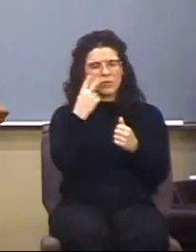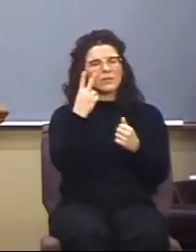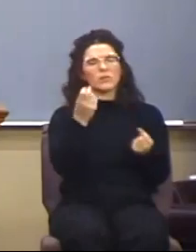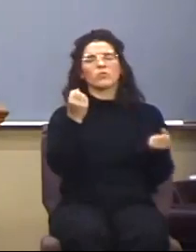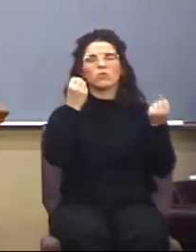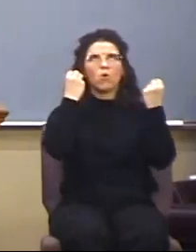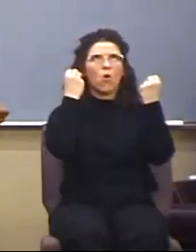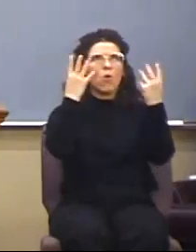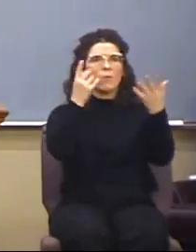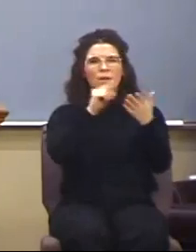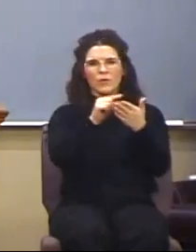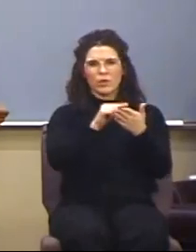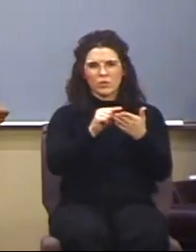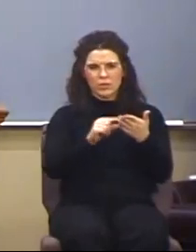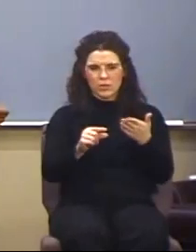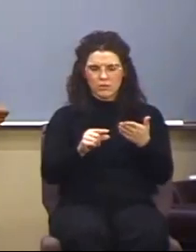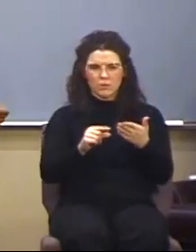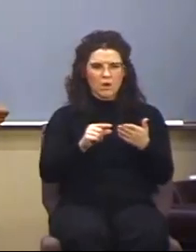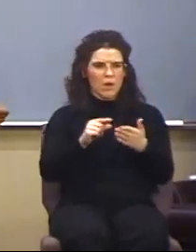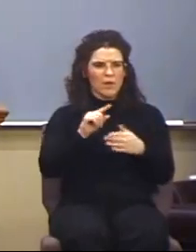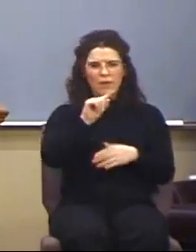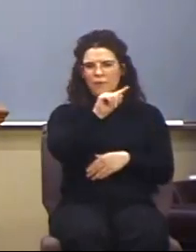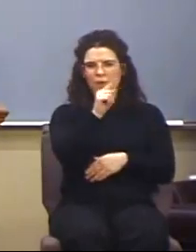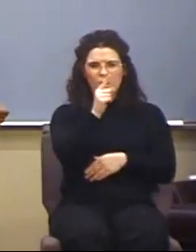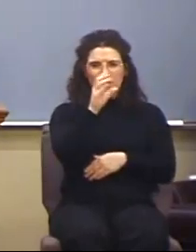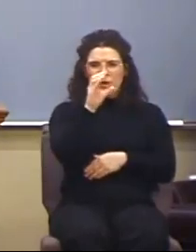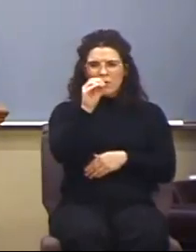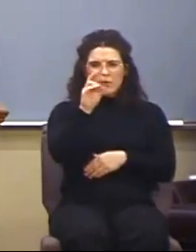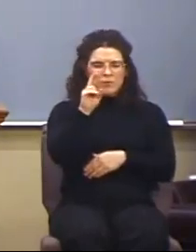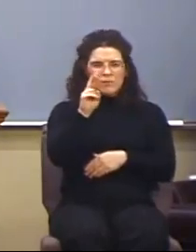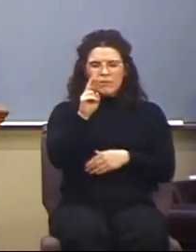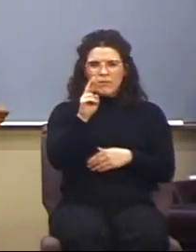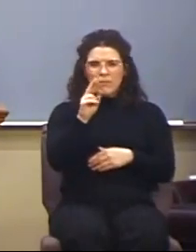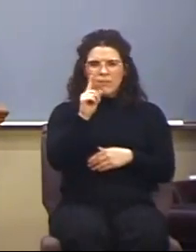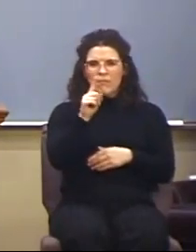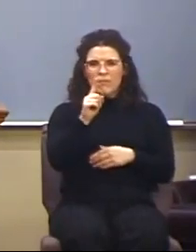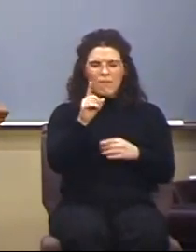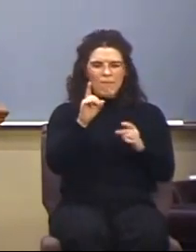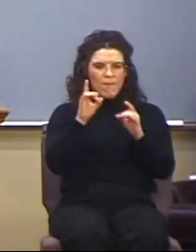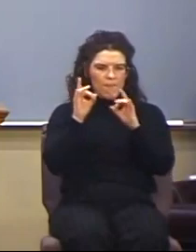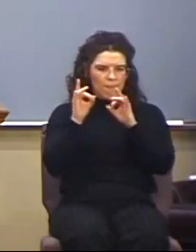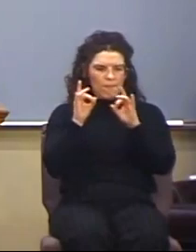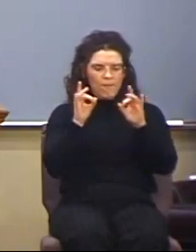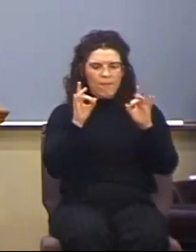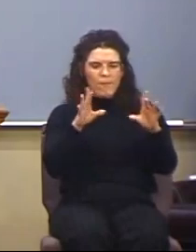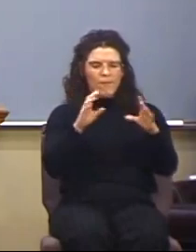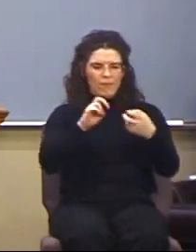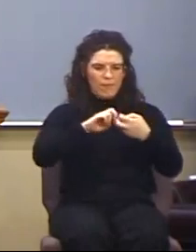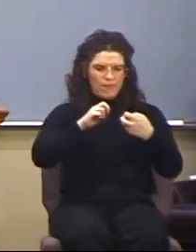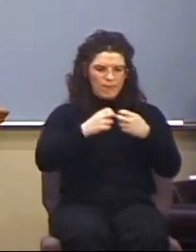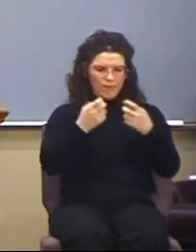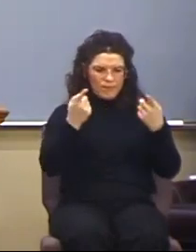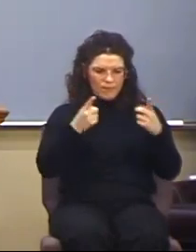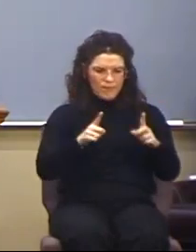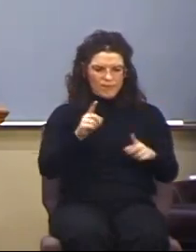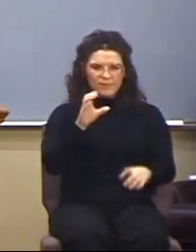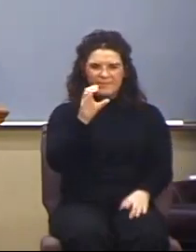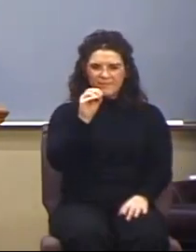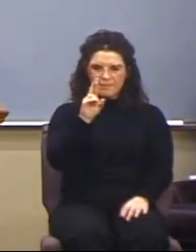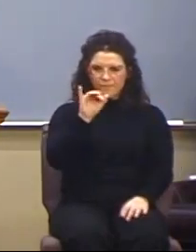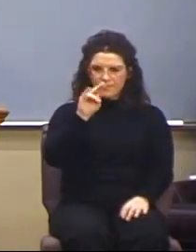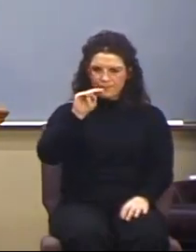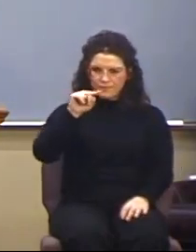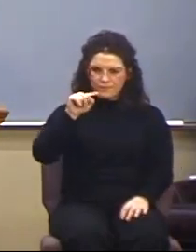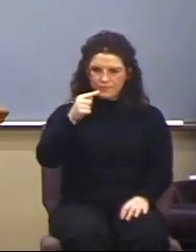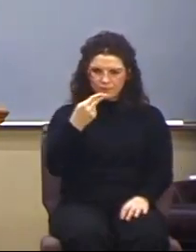verses all over 1 Corinthians. One horrible problem at Corinth was division. We understand